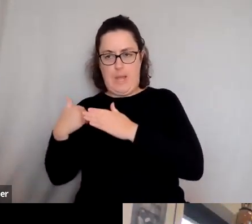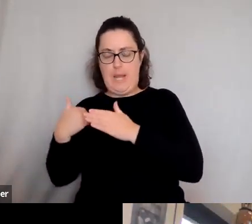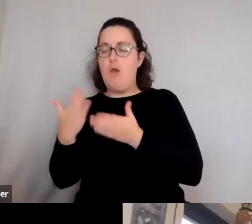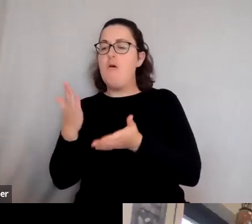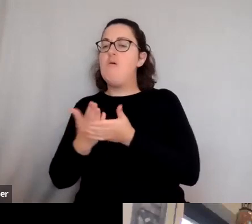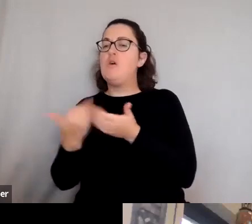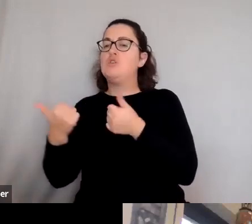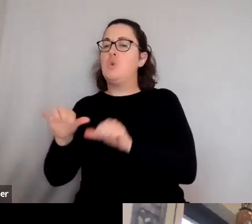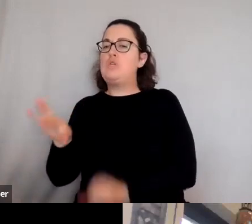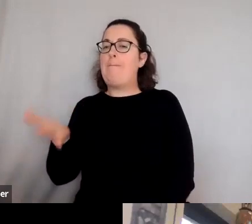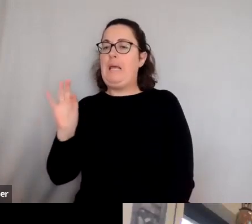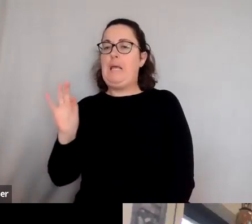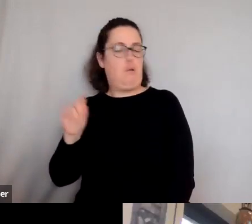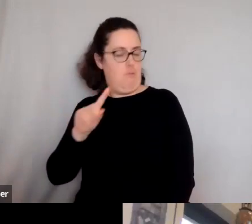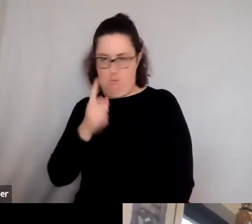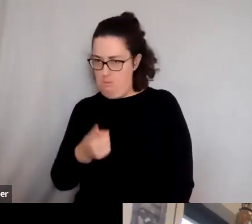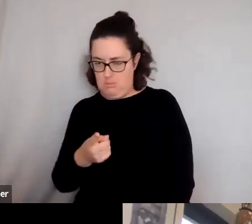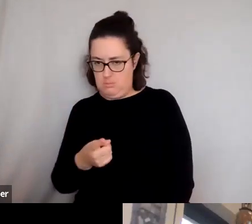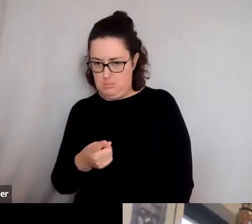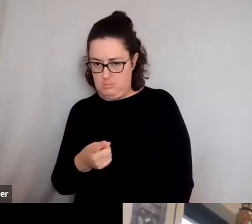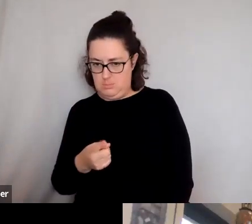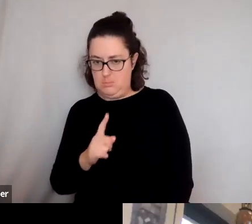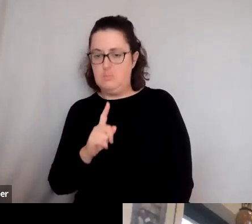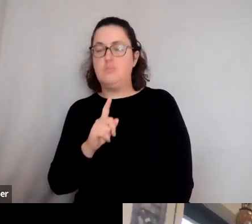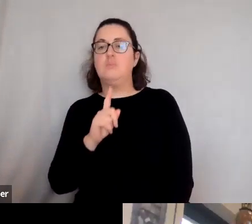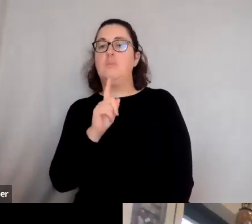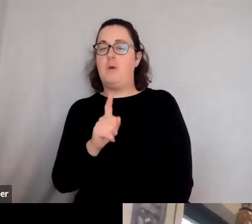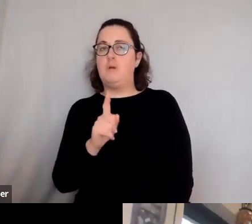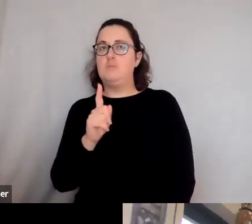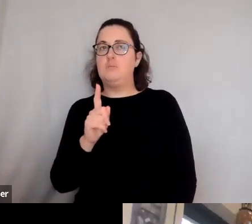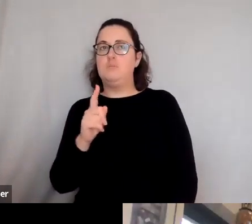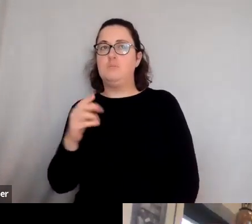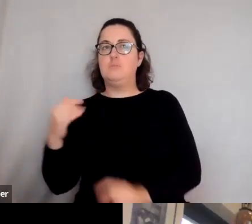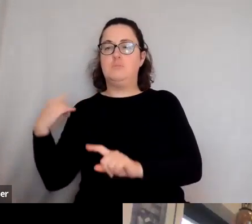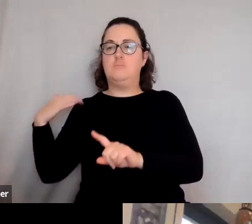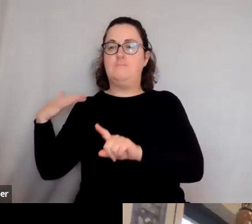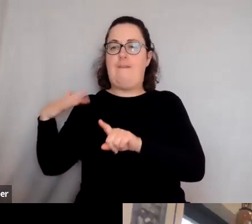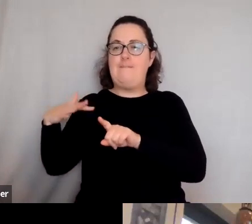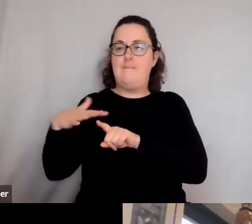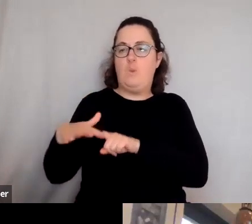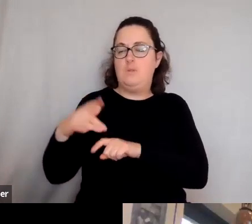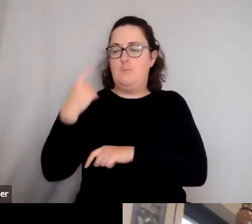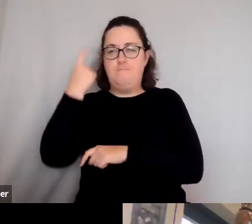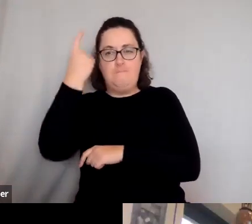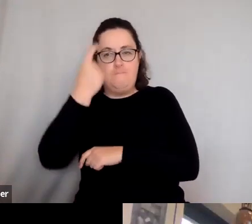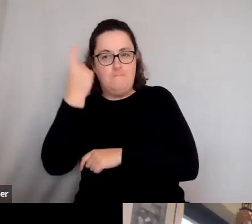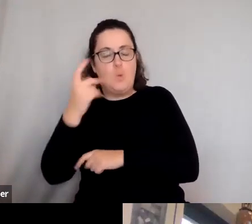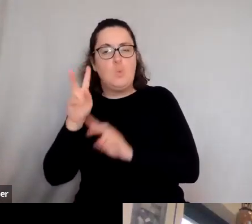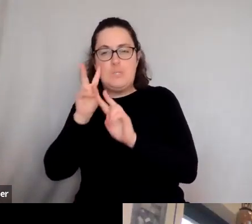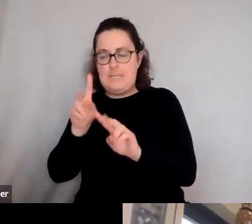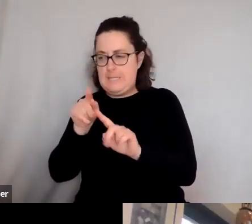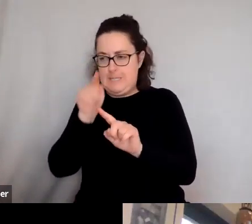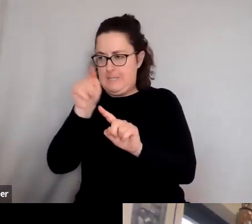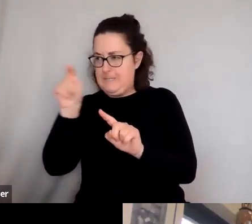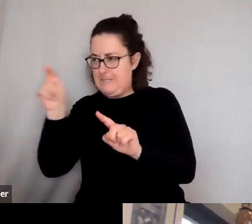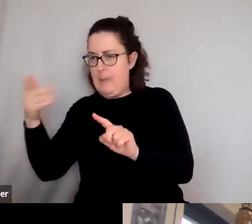But you can certainly start to think about it differently. can see other people have thought about it. And I think